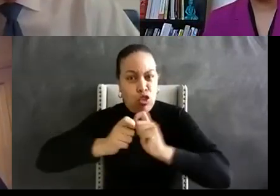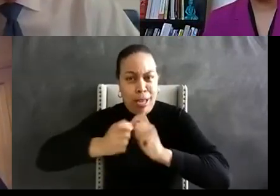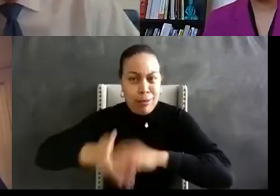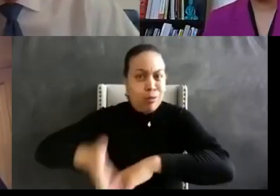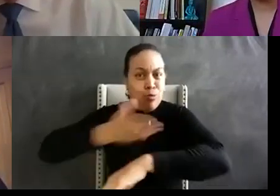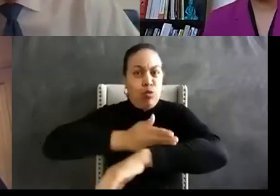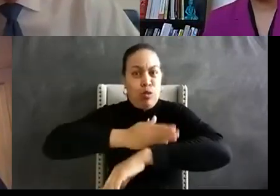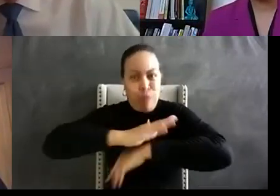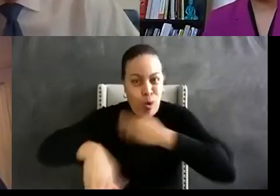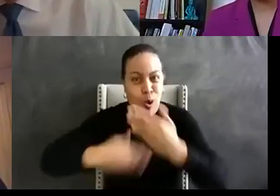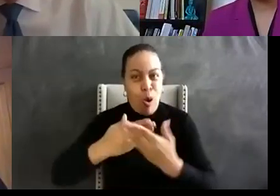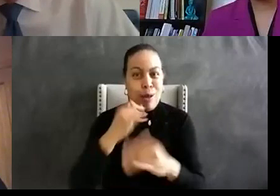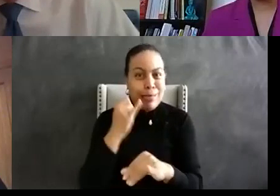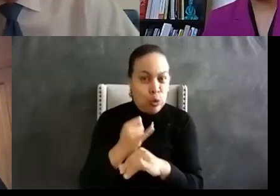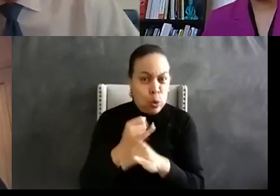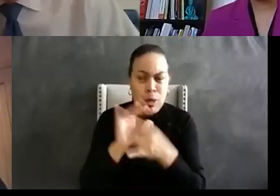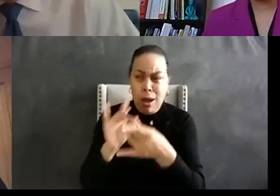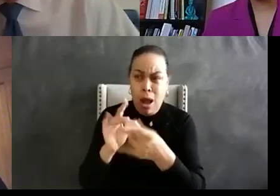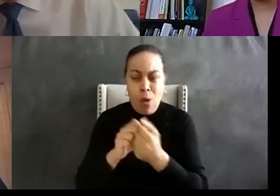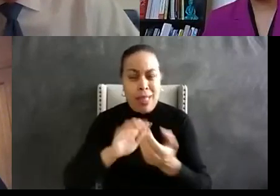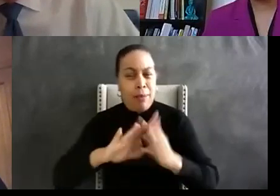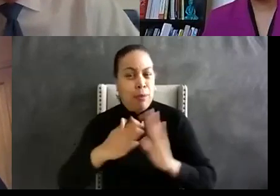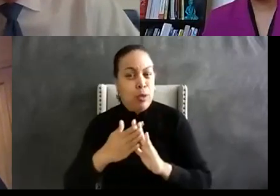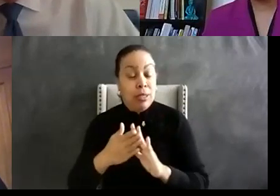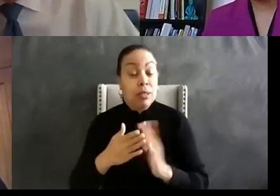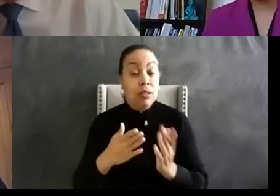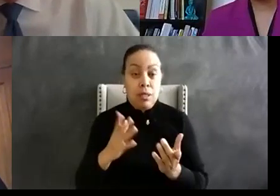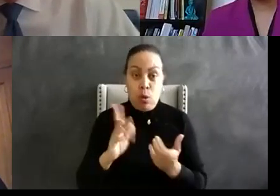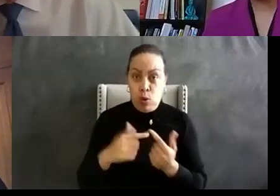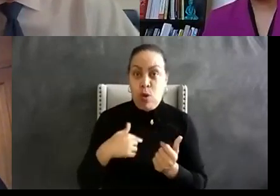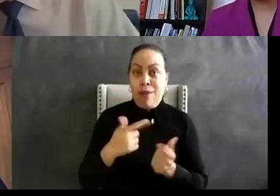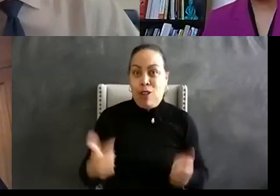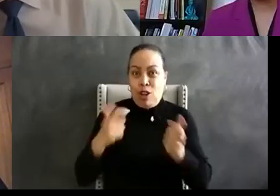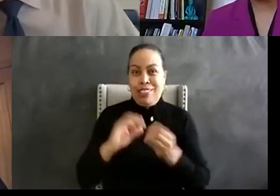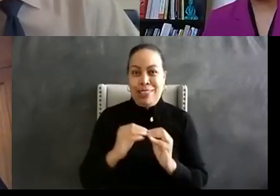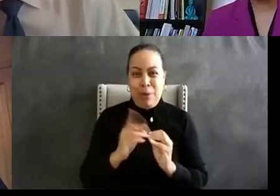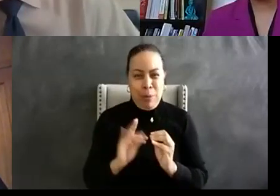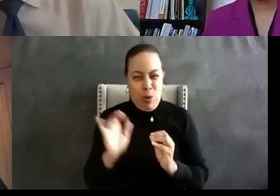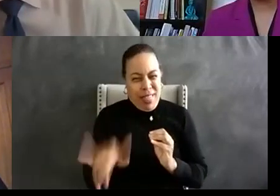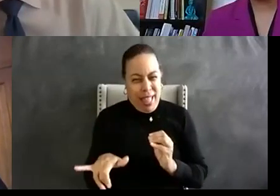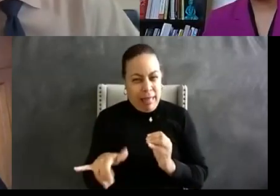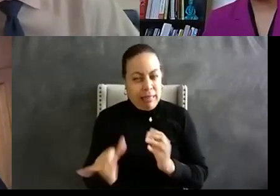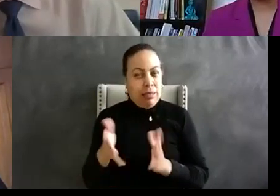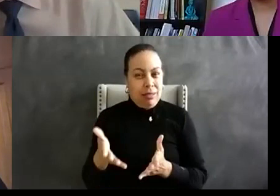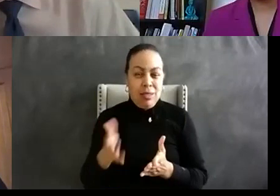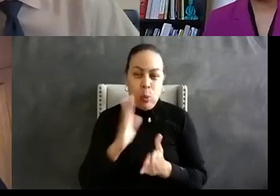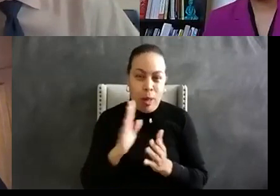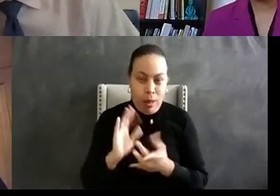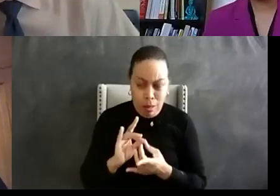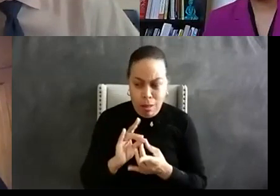change with the community and when you have a significant portion of people working in this way rowing together